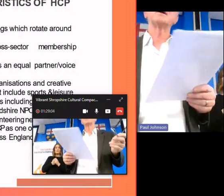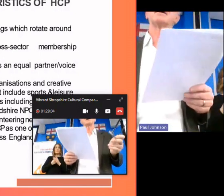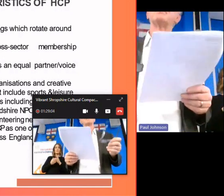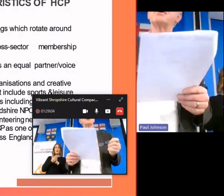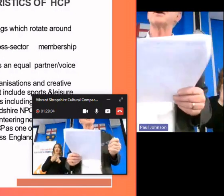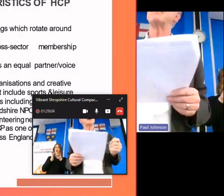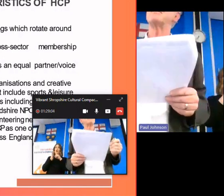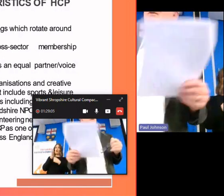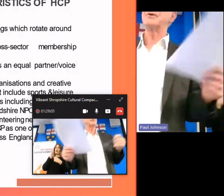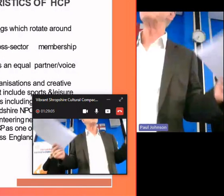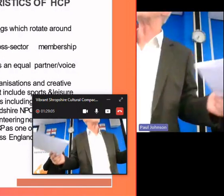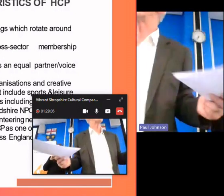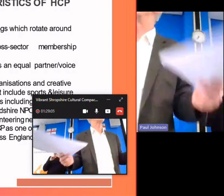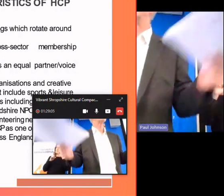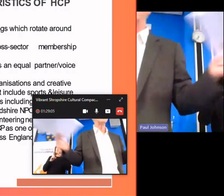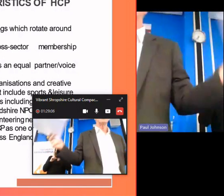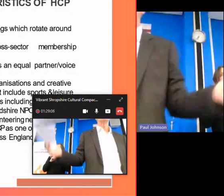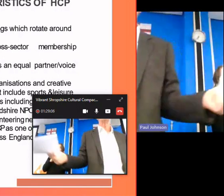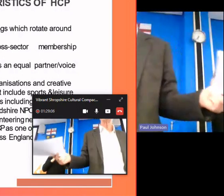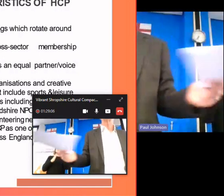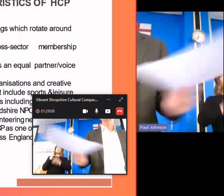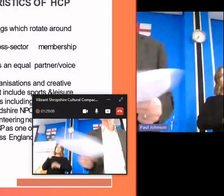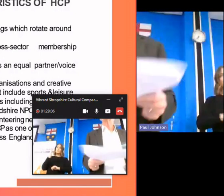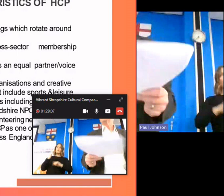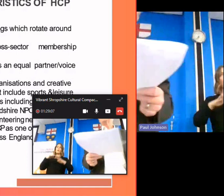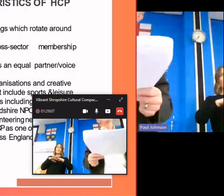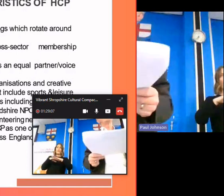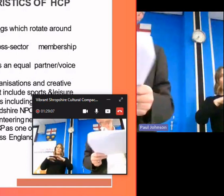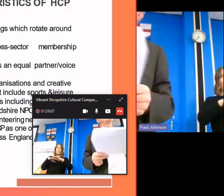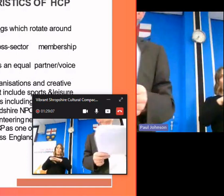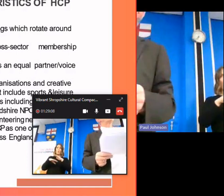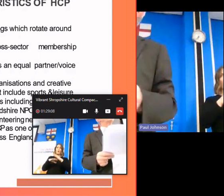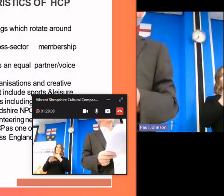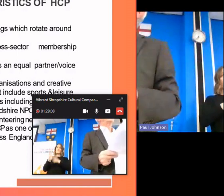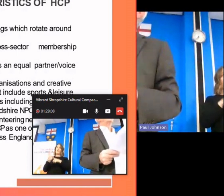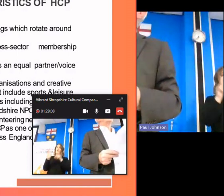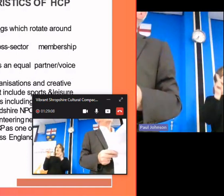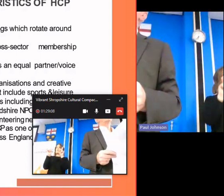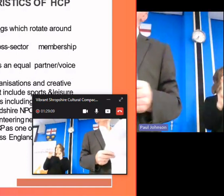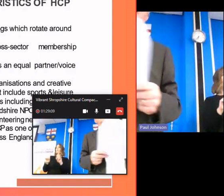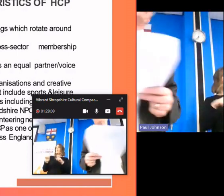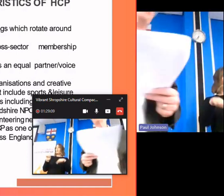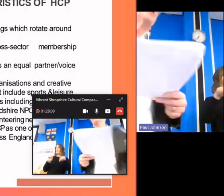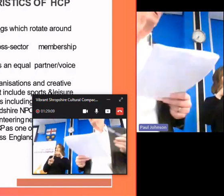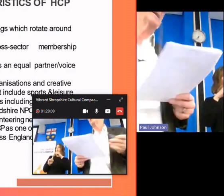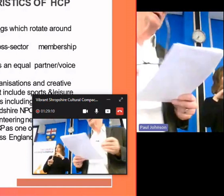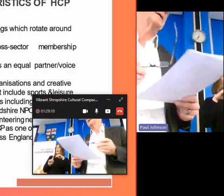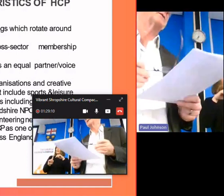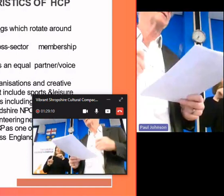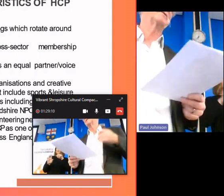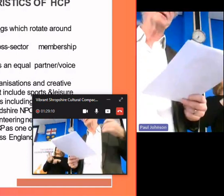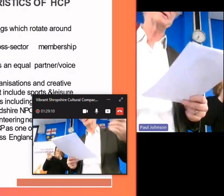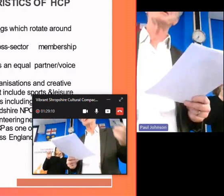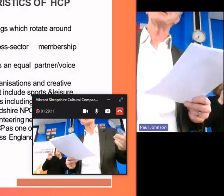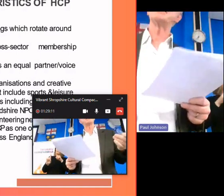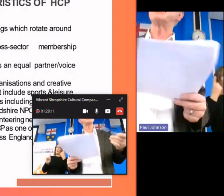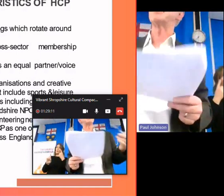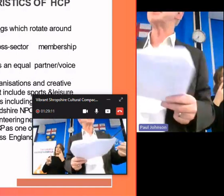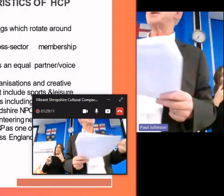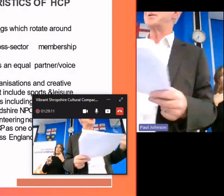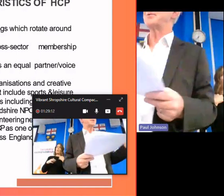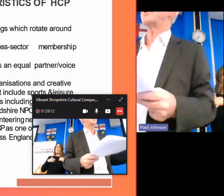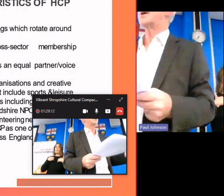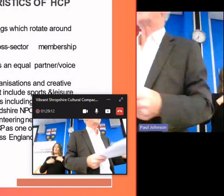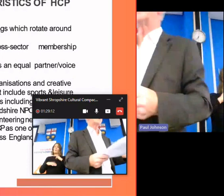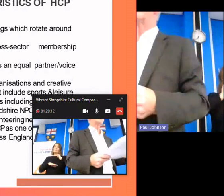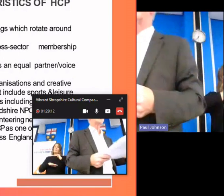talent development uh program or not program but a network of young people who are looking for uh to start